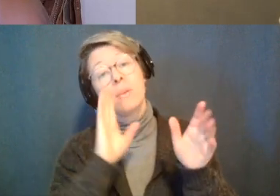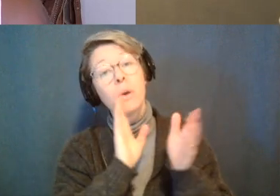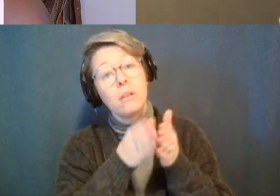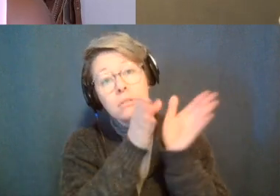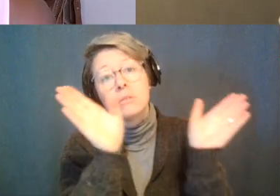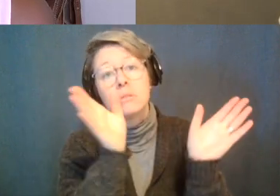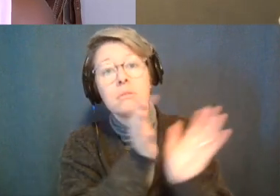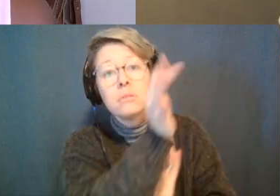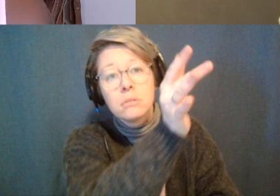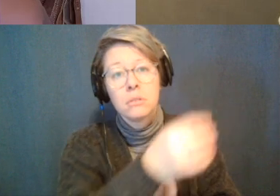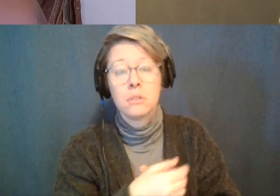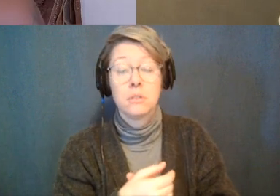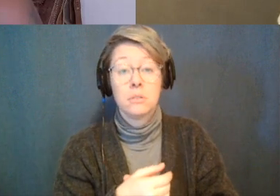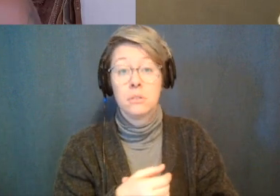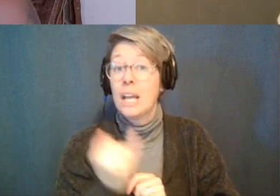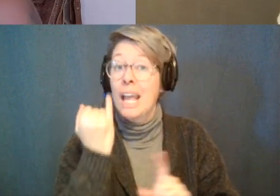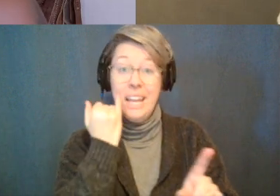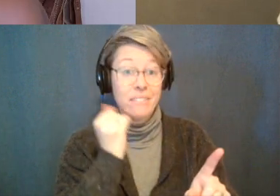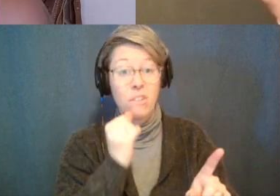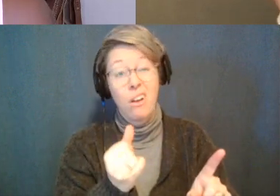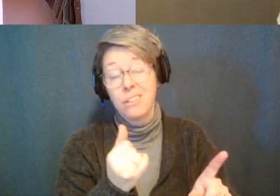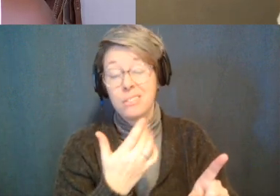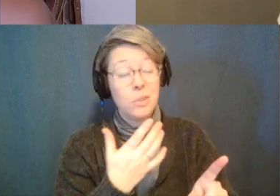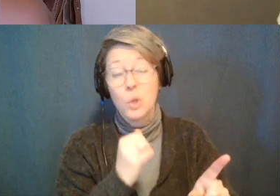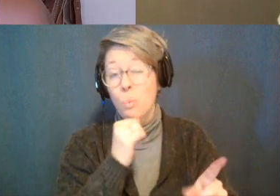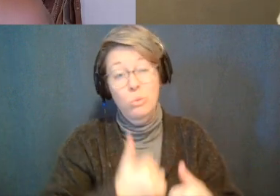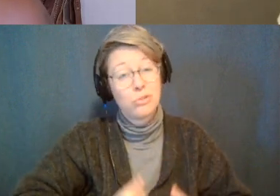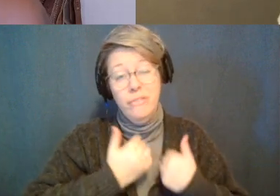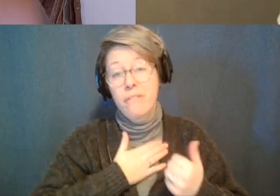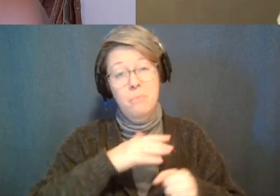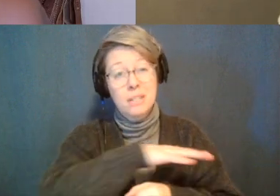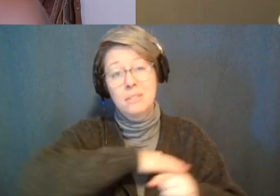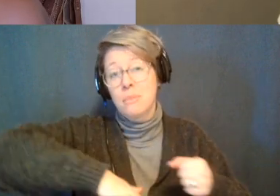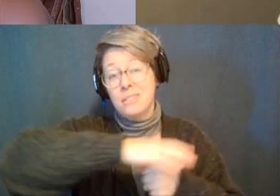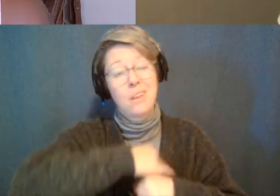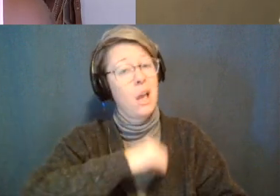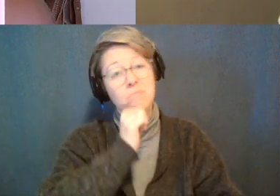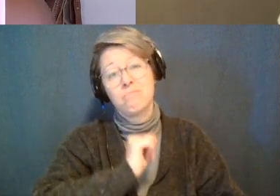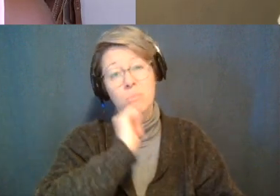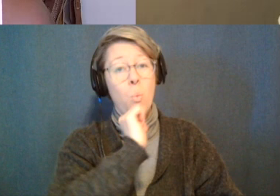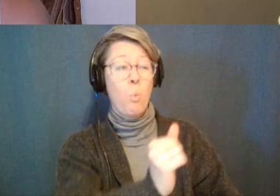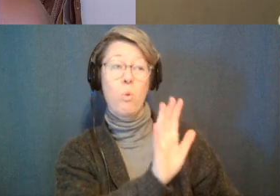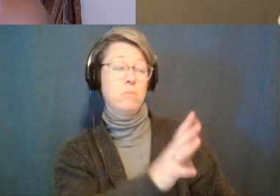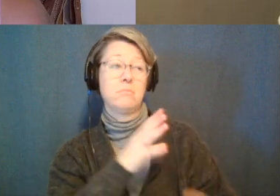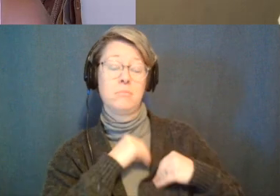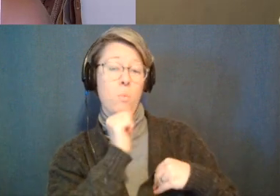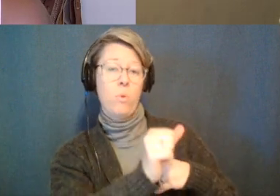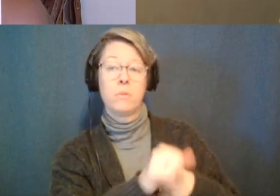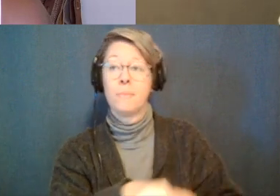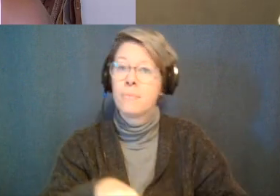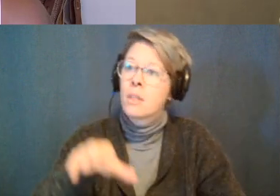survive in my space because i don't tolerate it and that's exactly one of the emails that came through that i'm not kidding in like